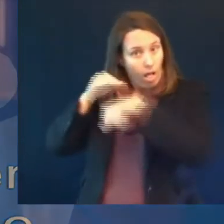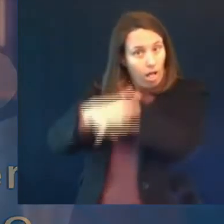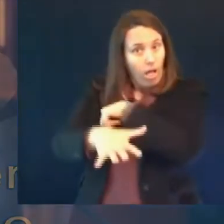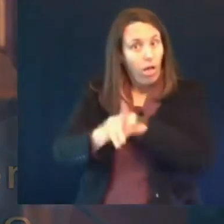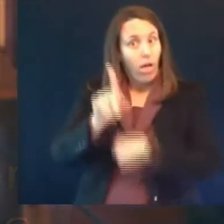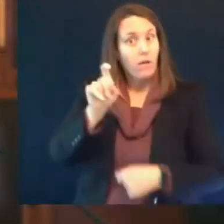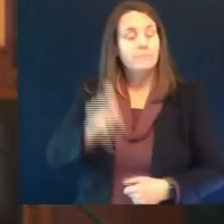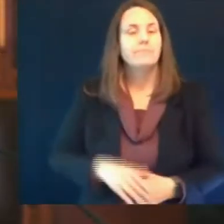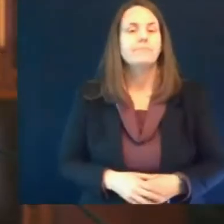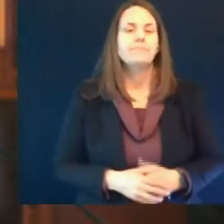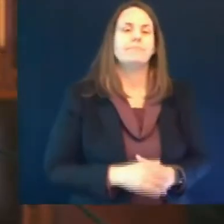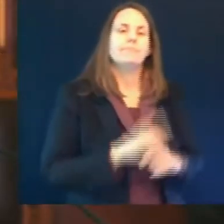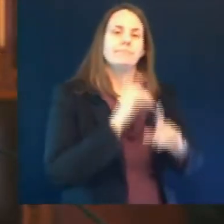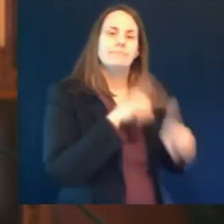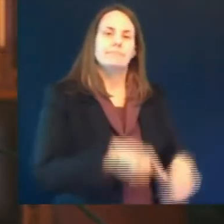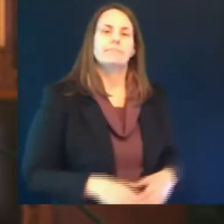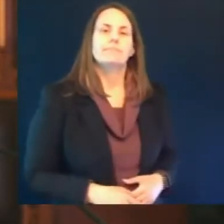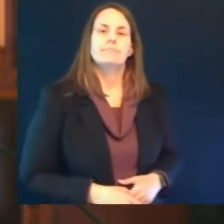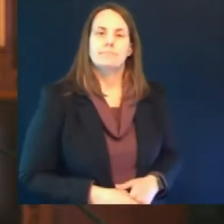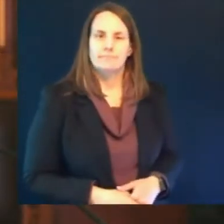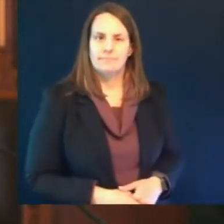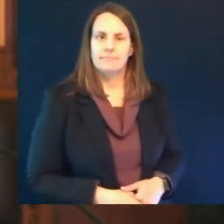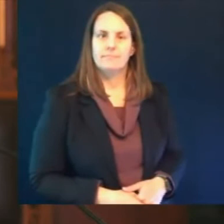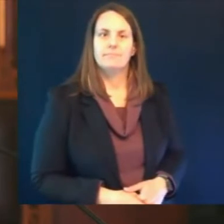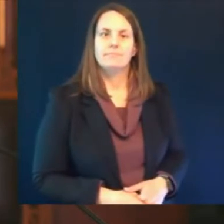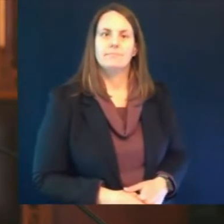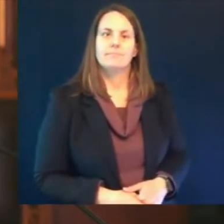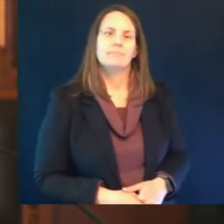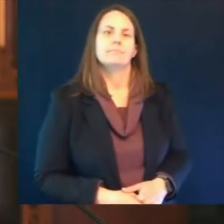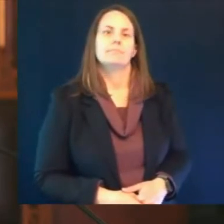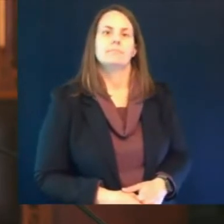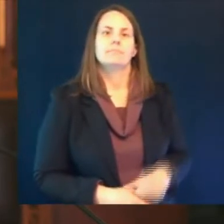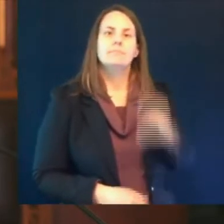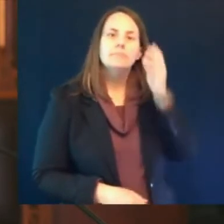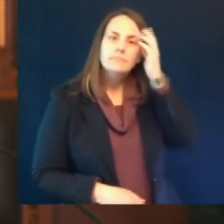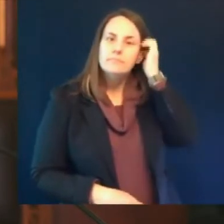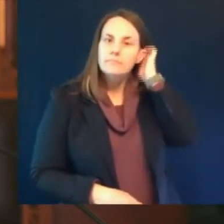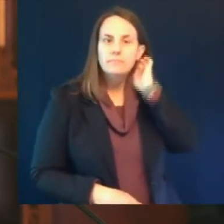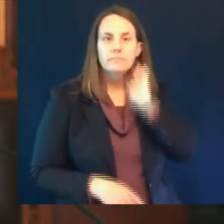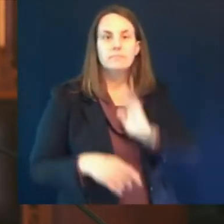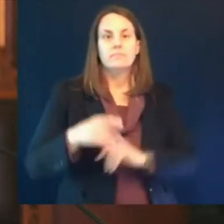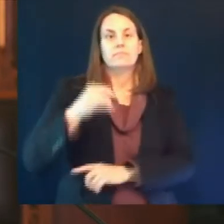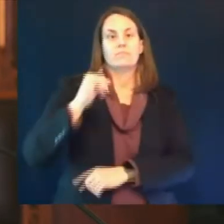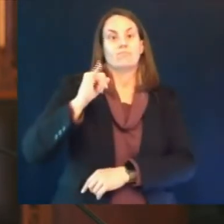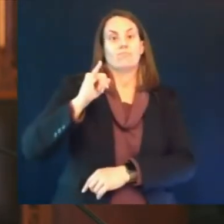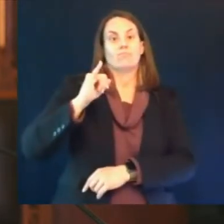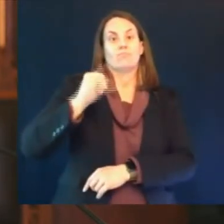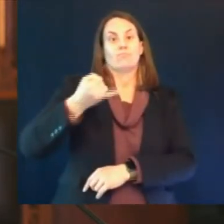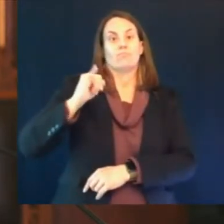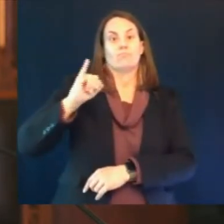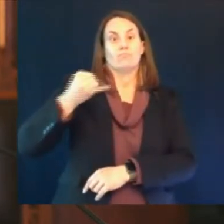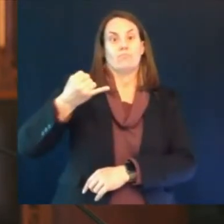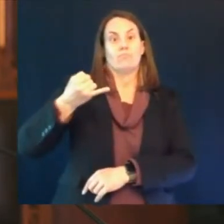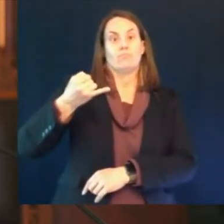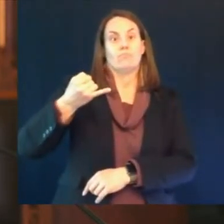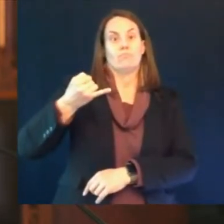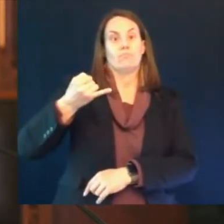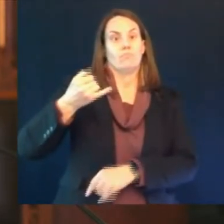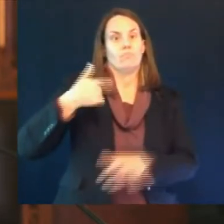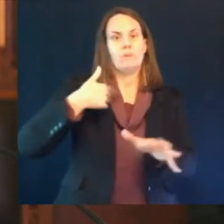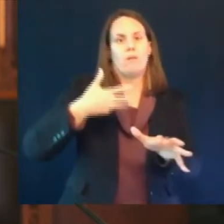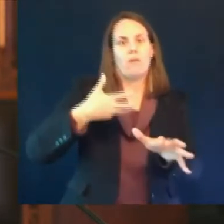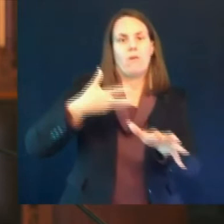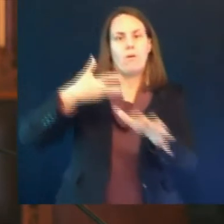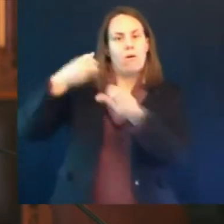is a pause not the end of j and j um and we're really hopeful that it will be a fairly short pause